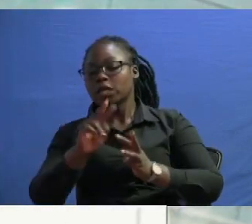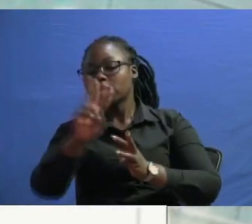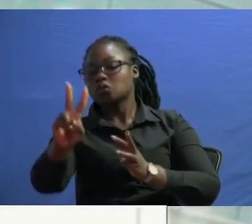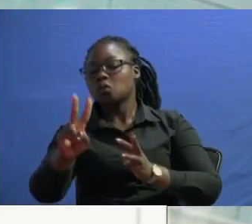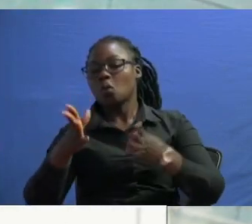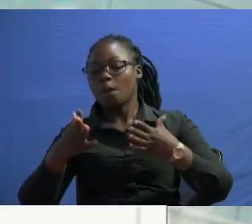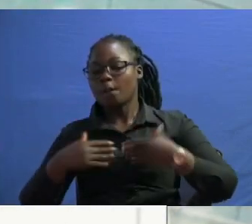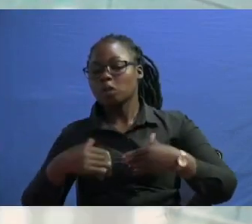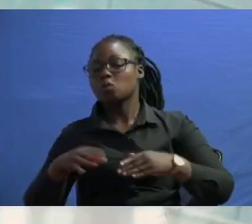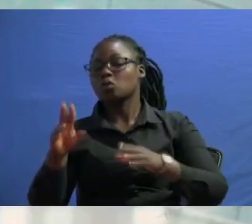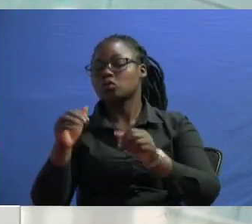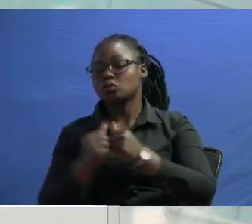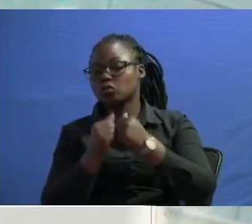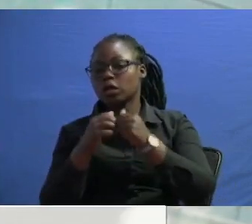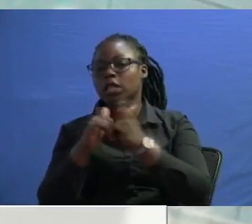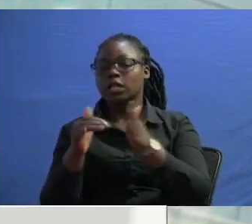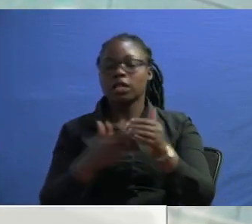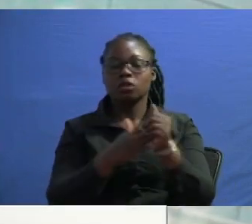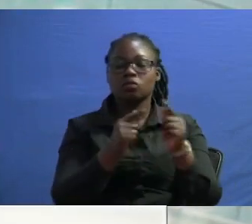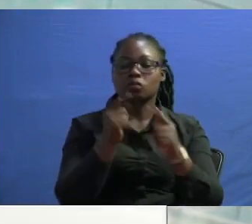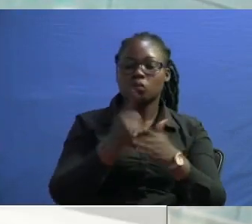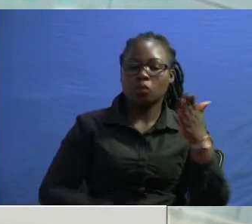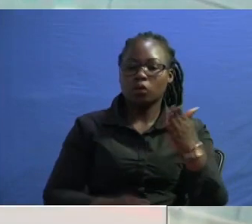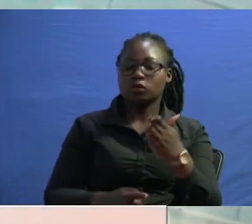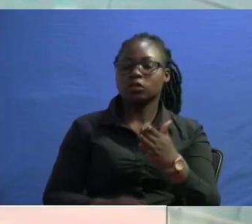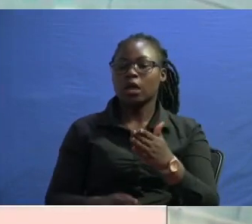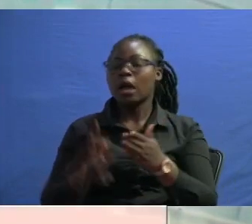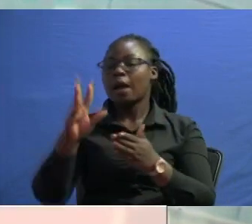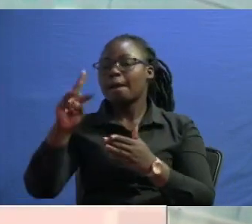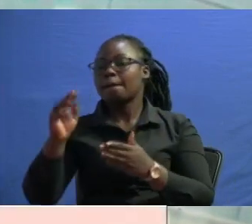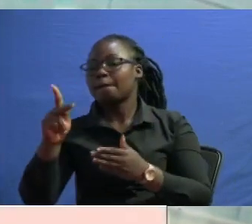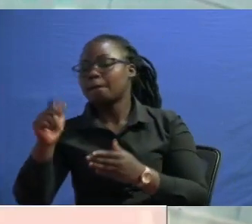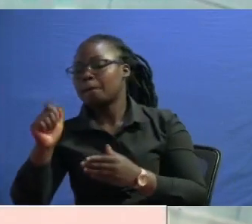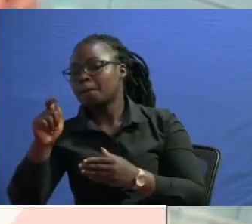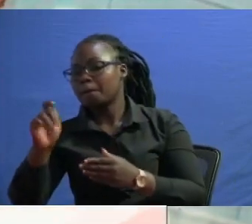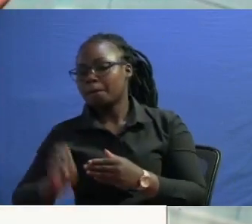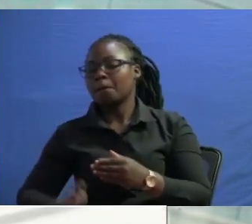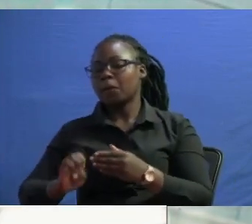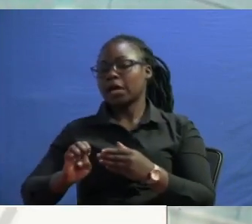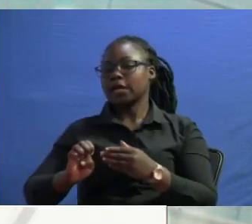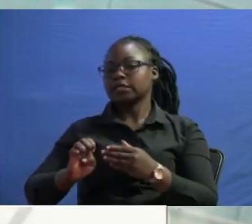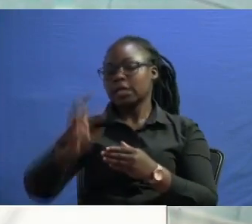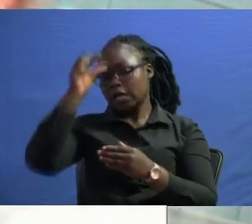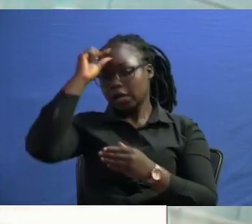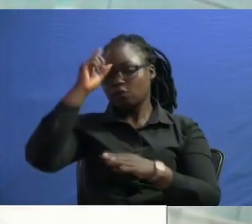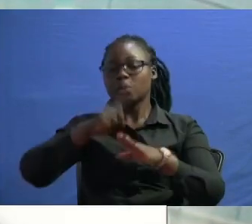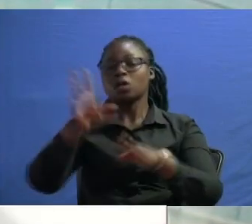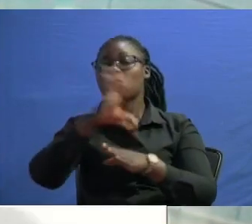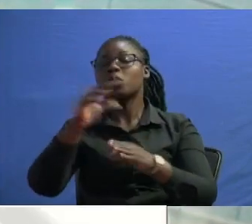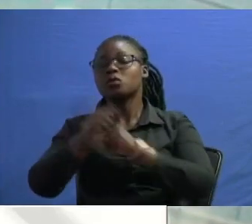and that one led to musumkate government all right when we had the 2013 2017